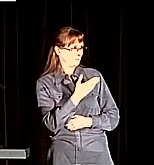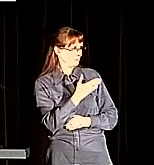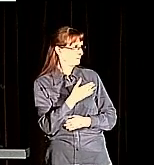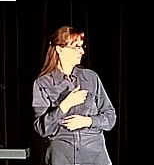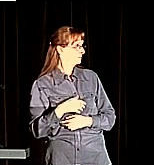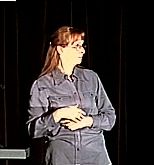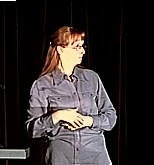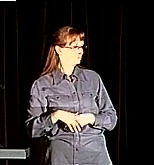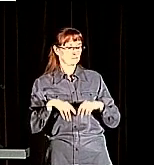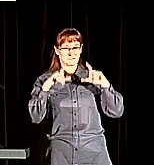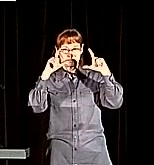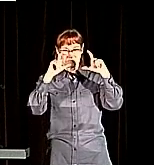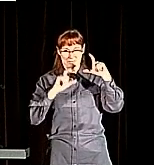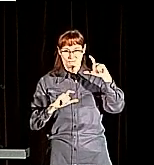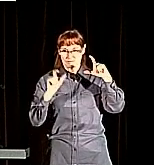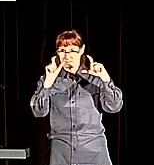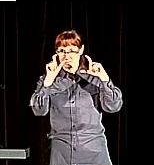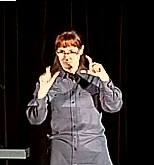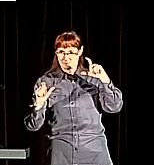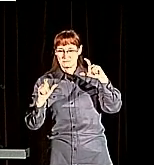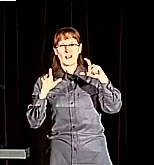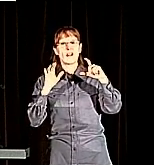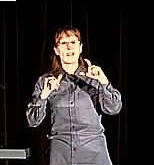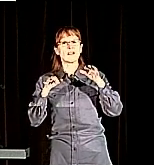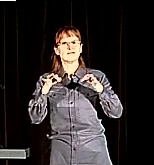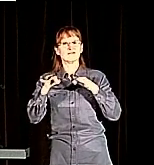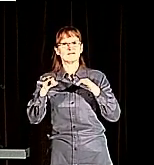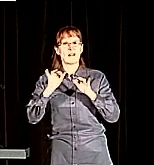actually explains how our different projects work together.